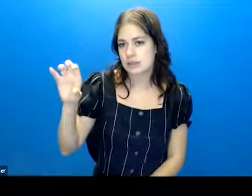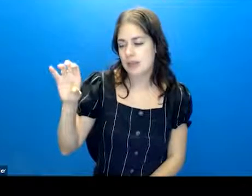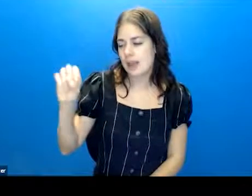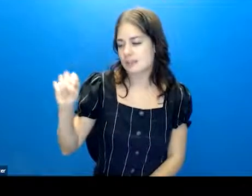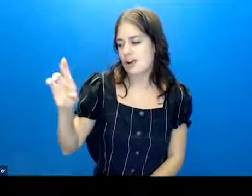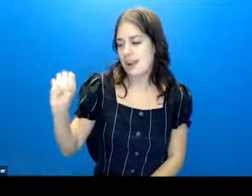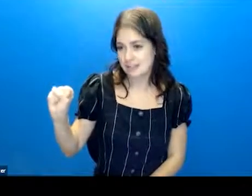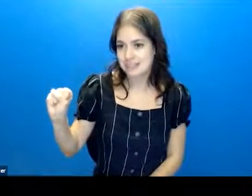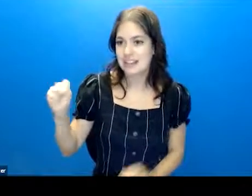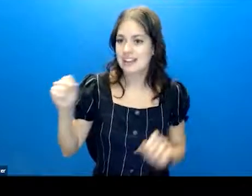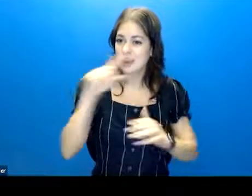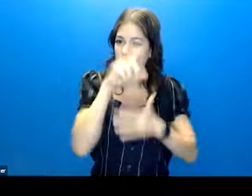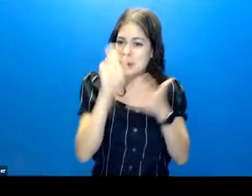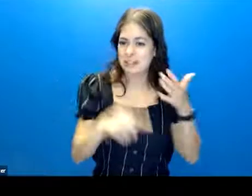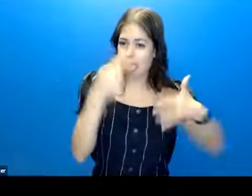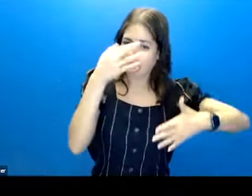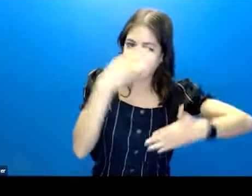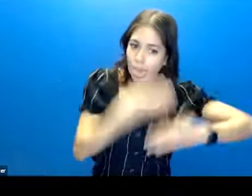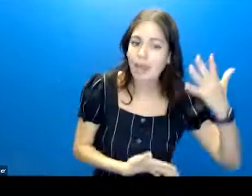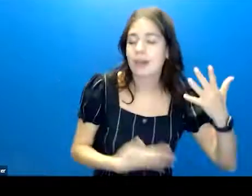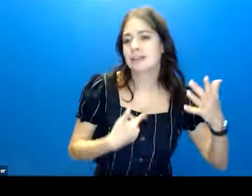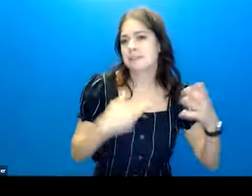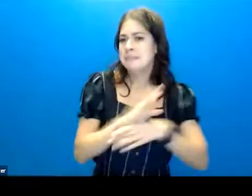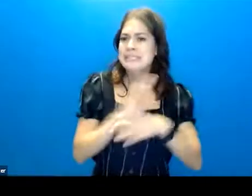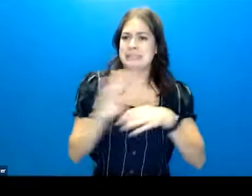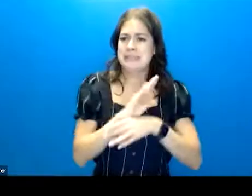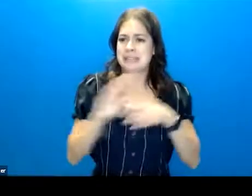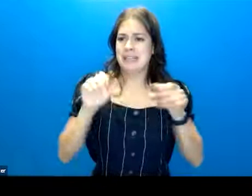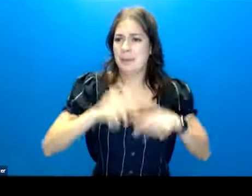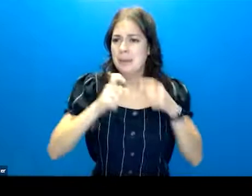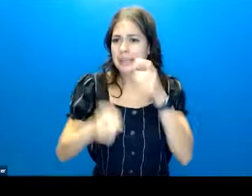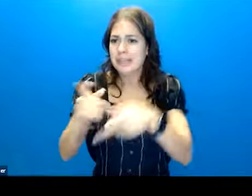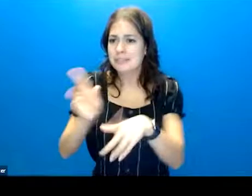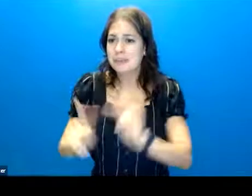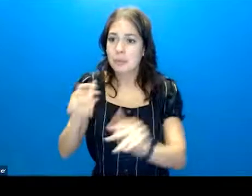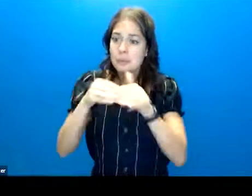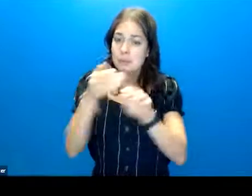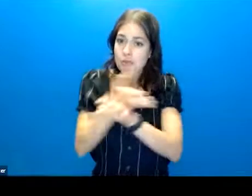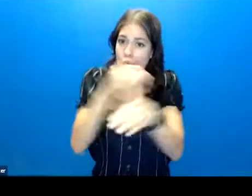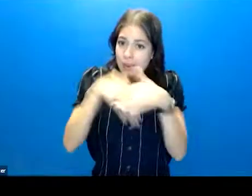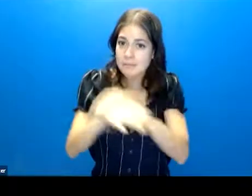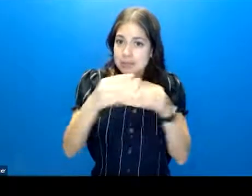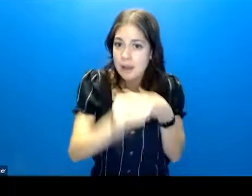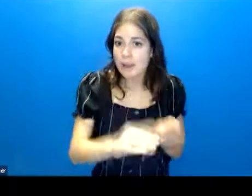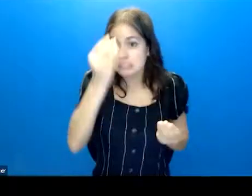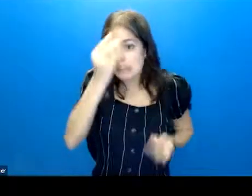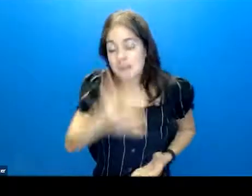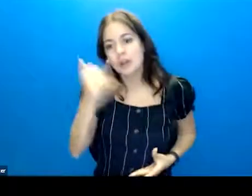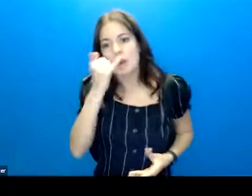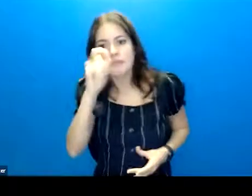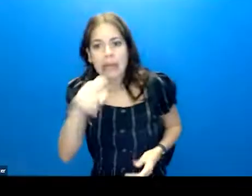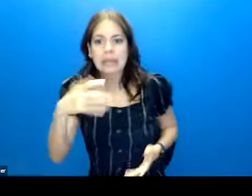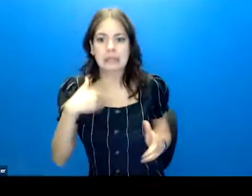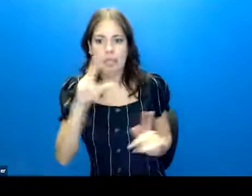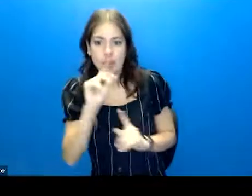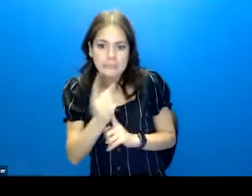questions here. I'm pretty busy. Are there any things that we can give folks before they walk into my office to let me know if I'm going to need to spend